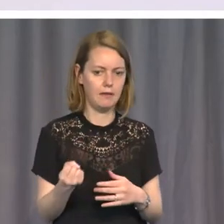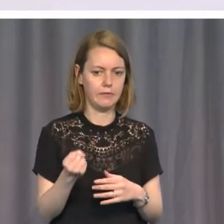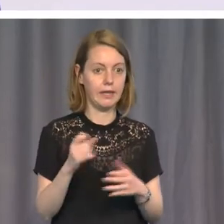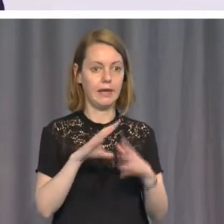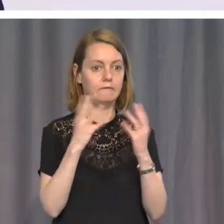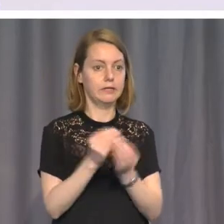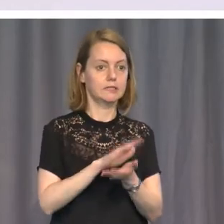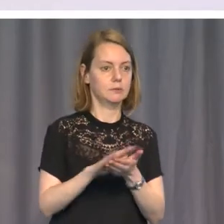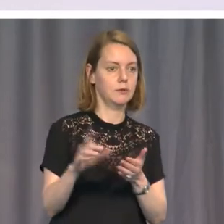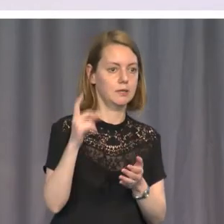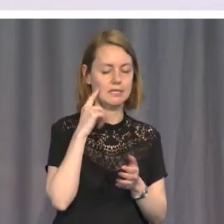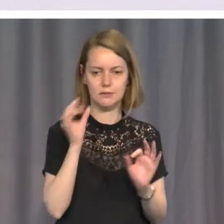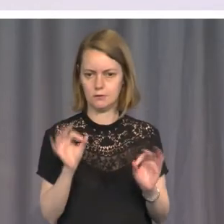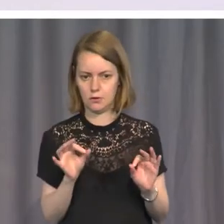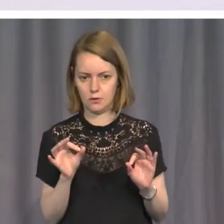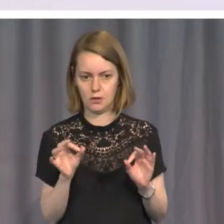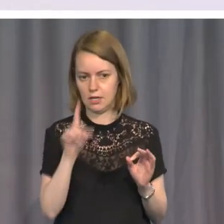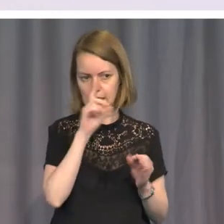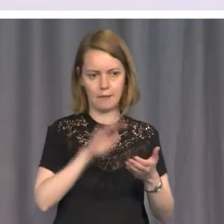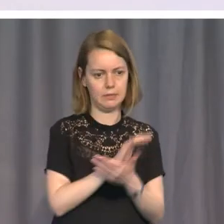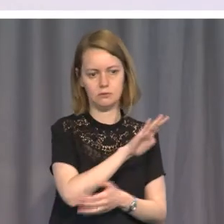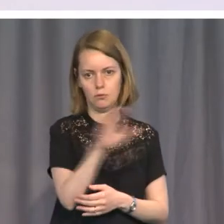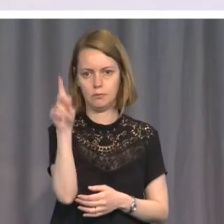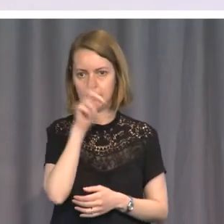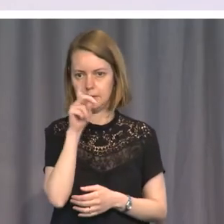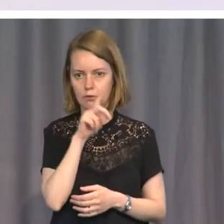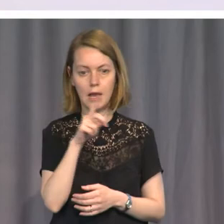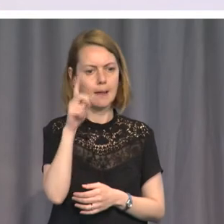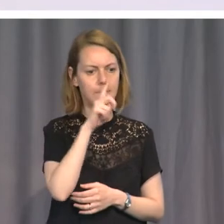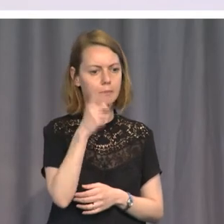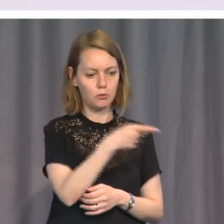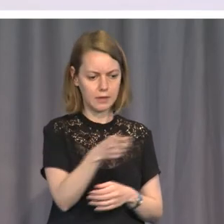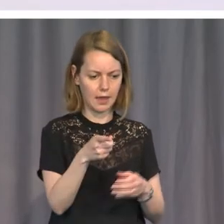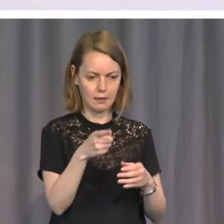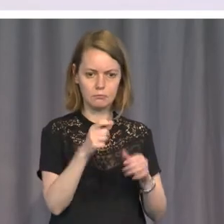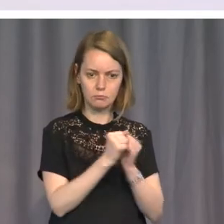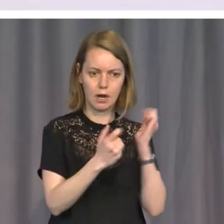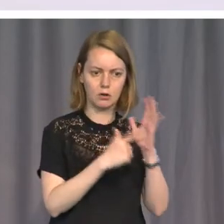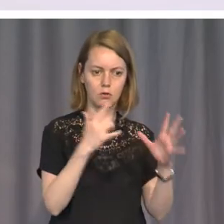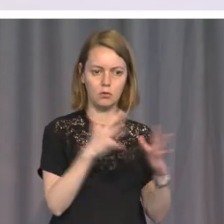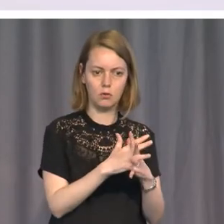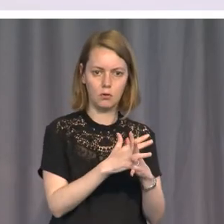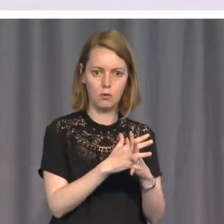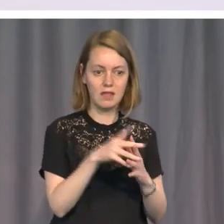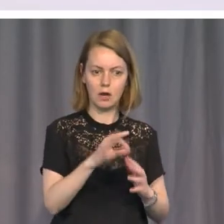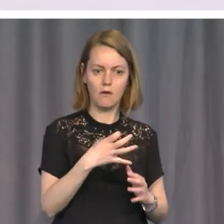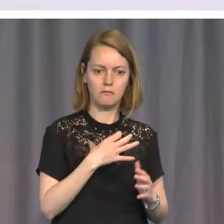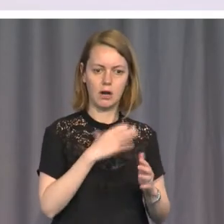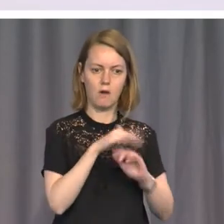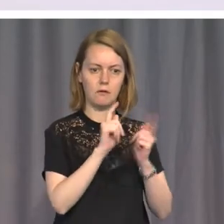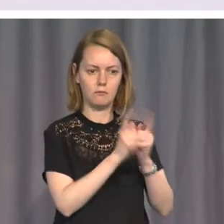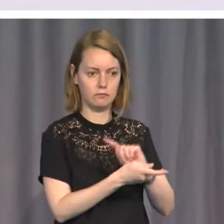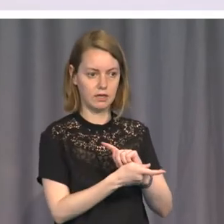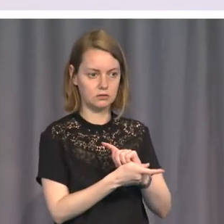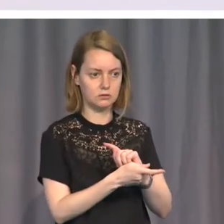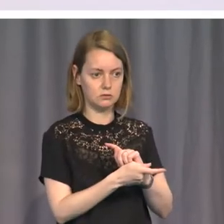try everyone. Most human rights violators act because they don't fear retribution. They're not